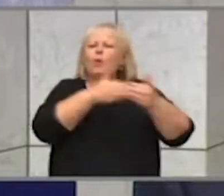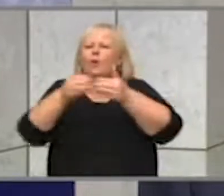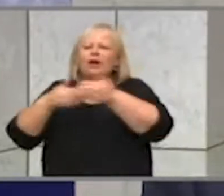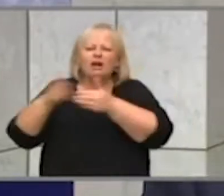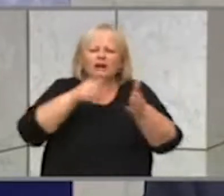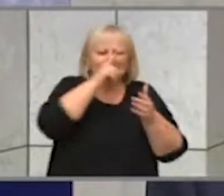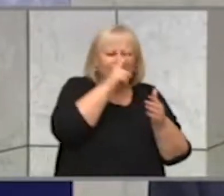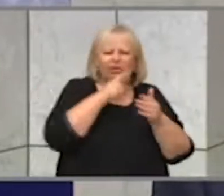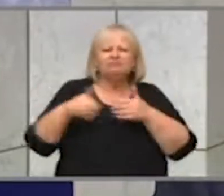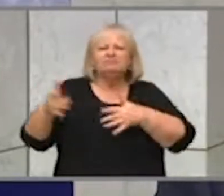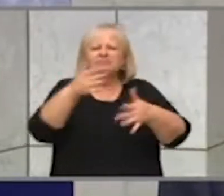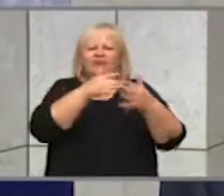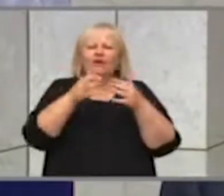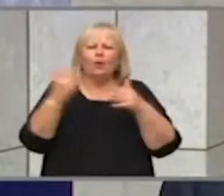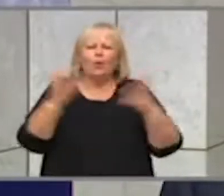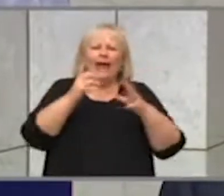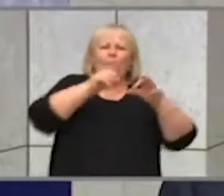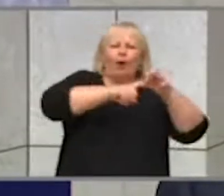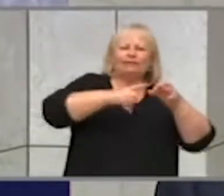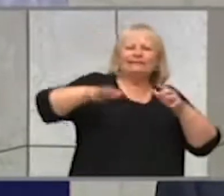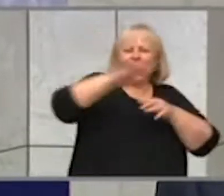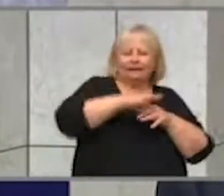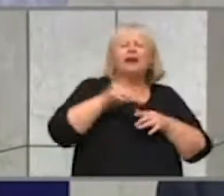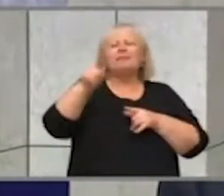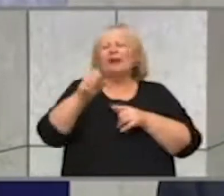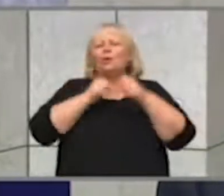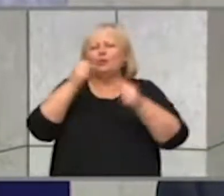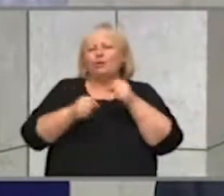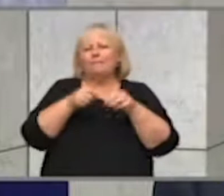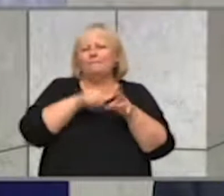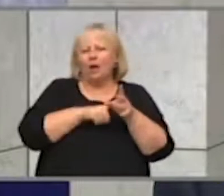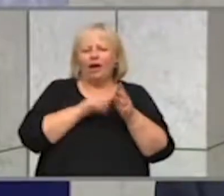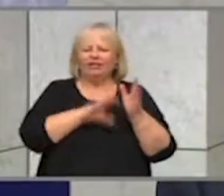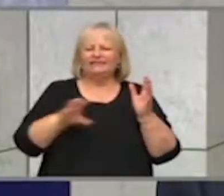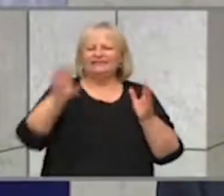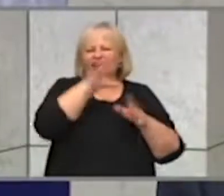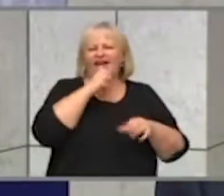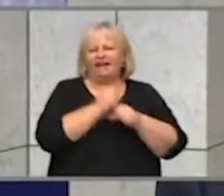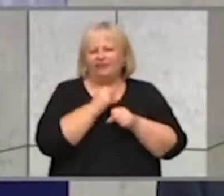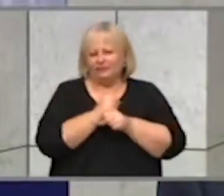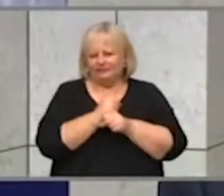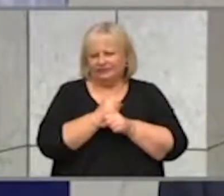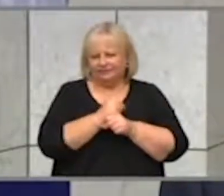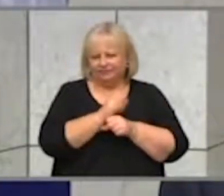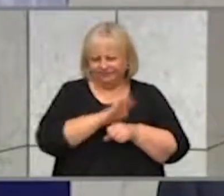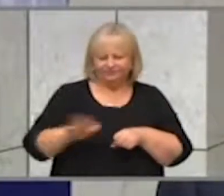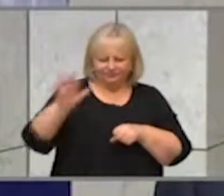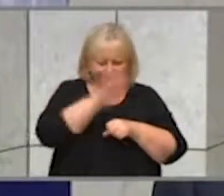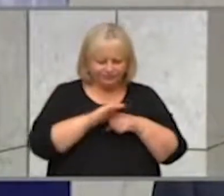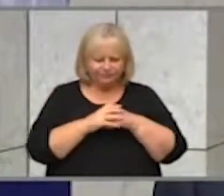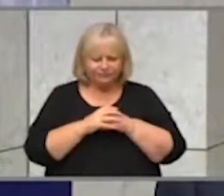necessary. But those arrangements will be run by the state and territory governments in each state.